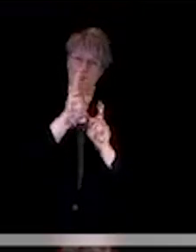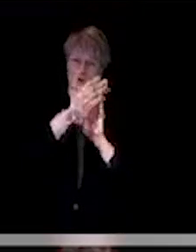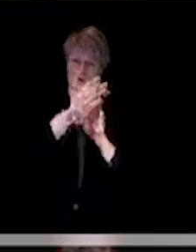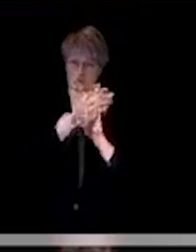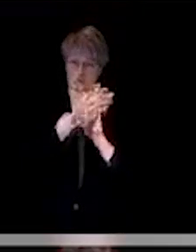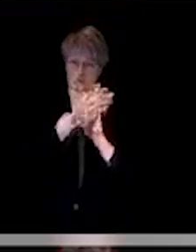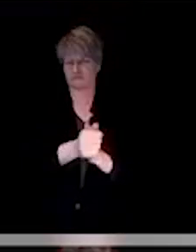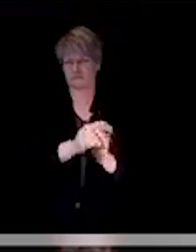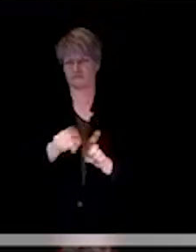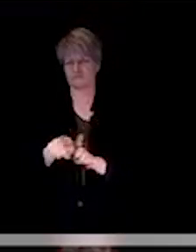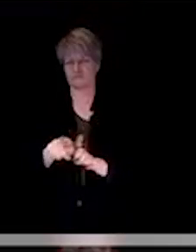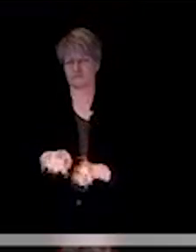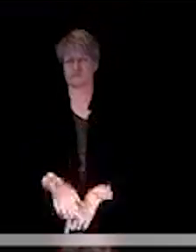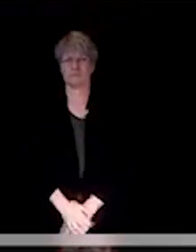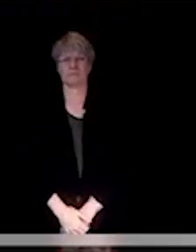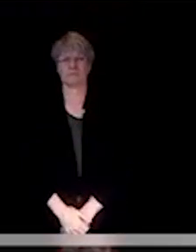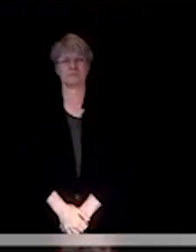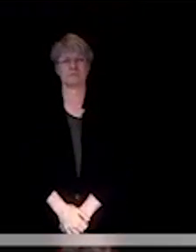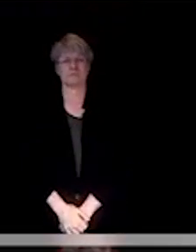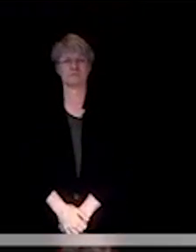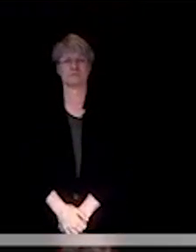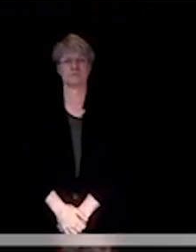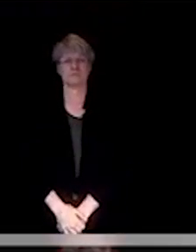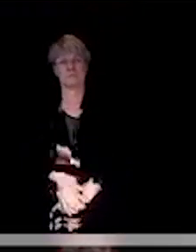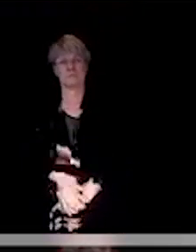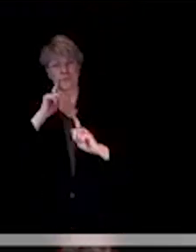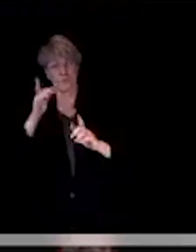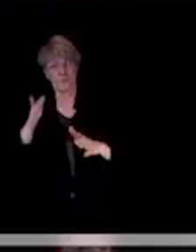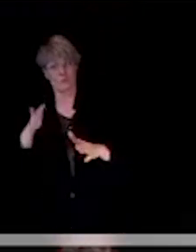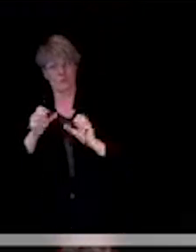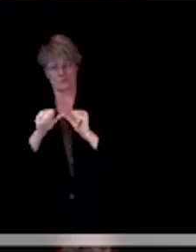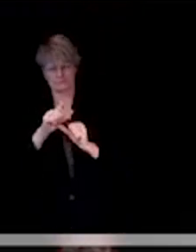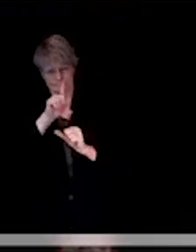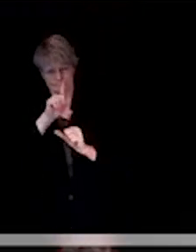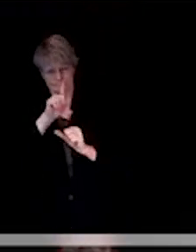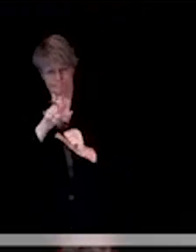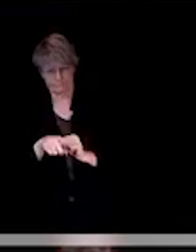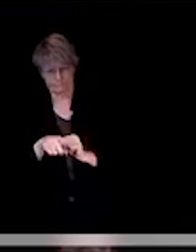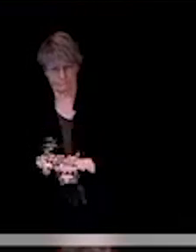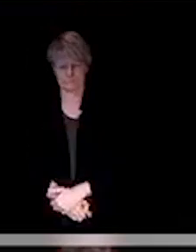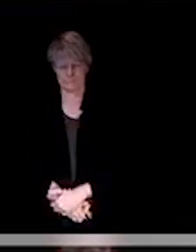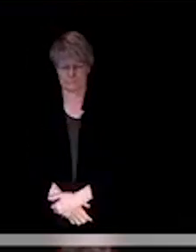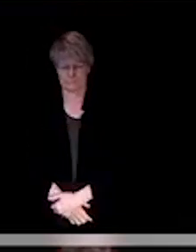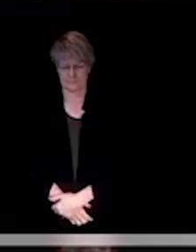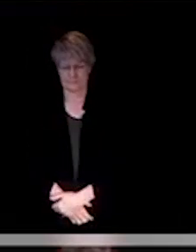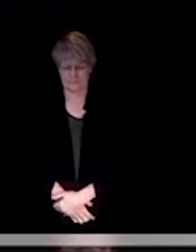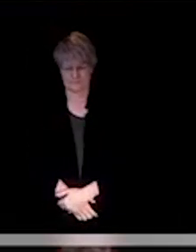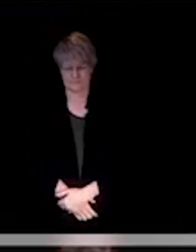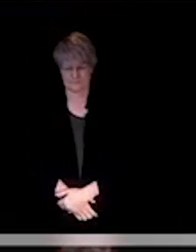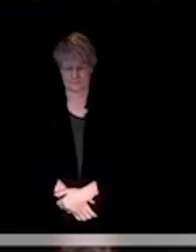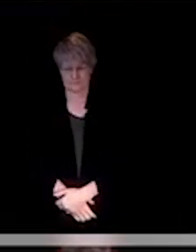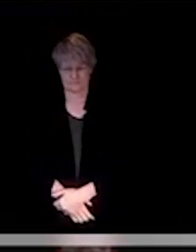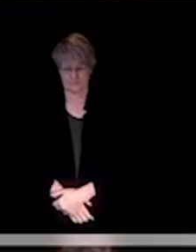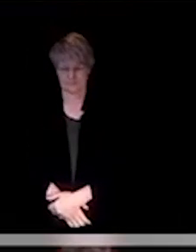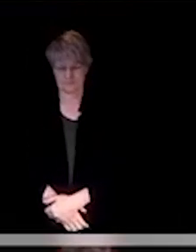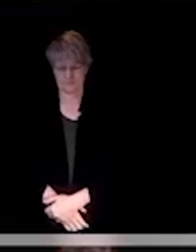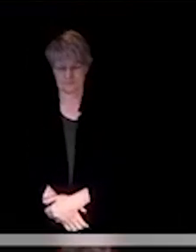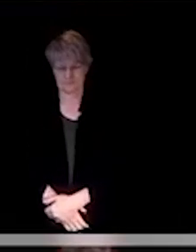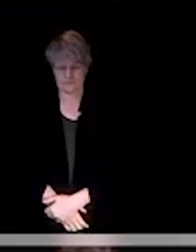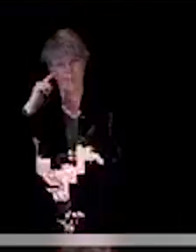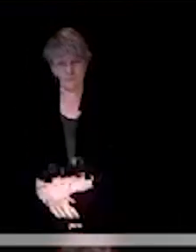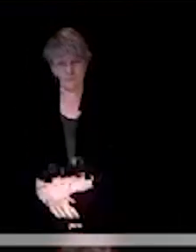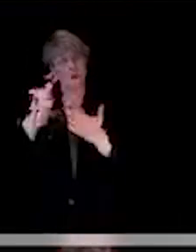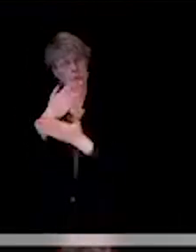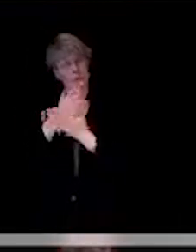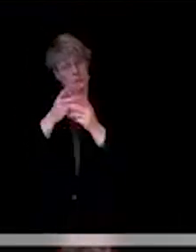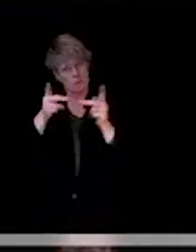I'm sure that you're witnessing what we're, I'm sure we're all seeing the same thing that in places like Costco where they require